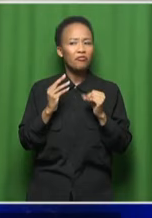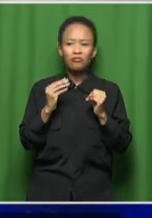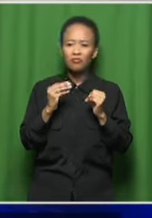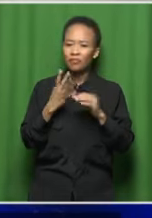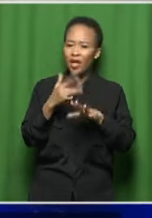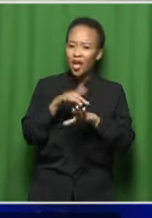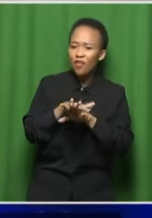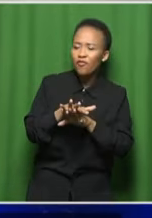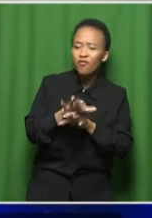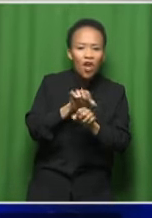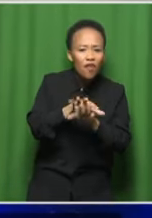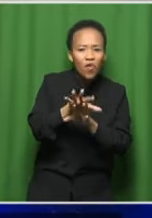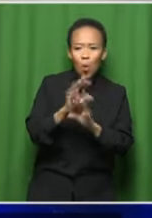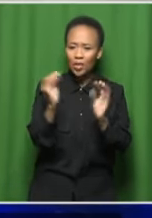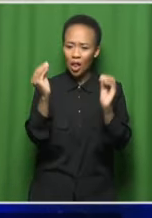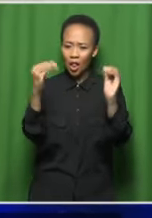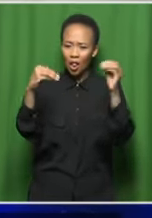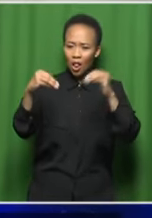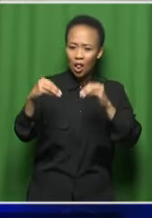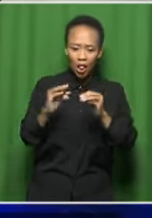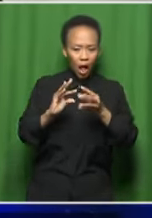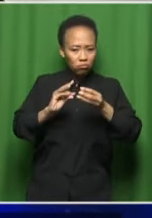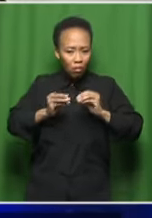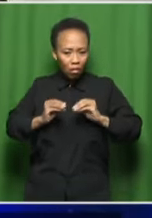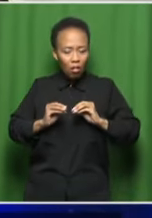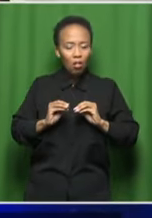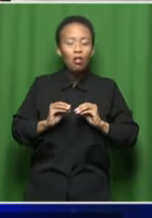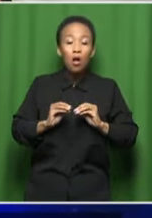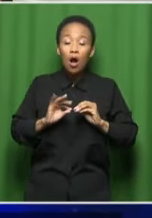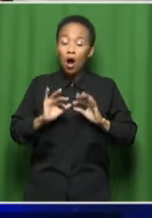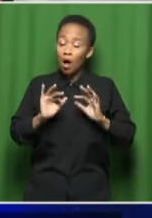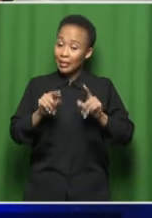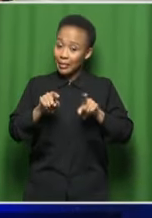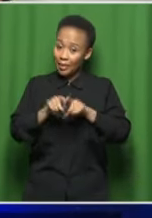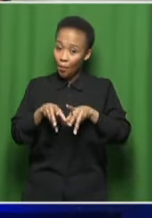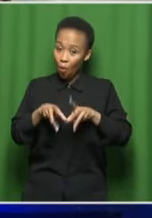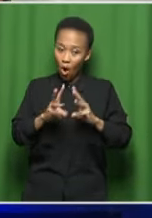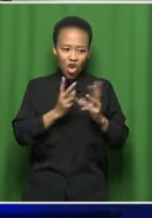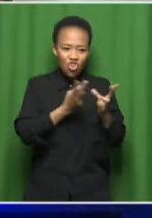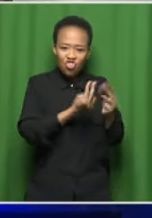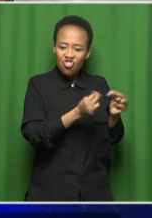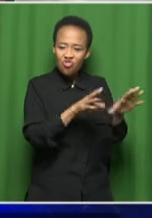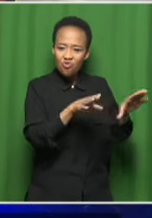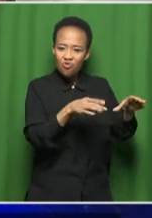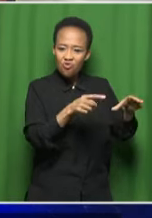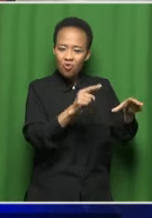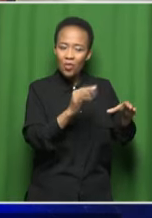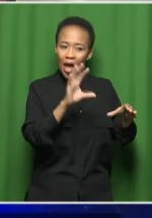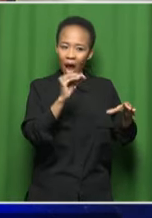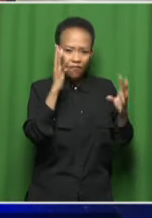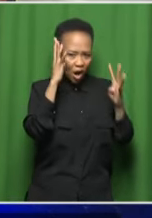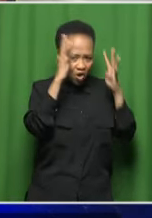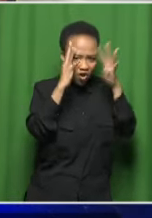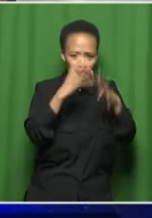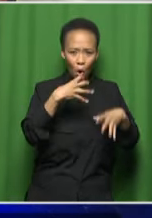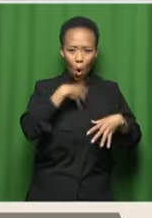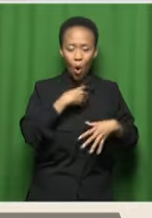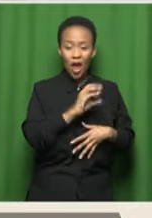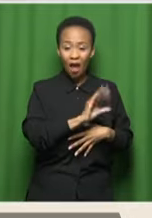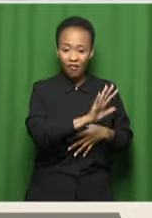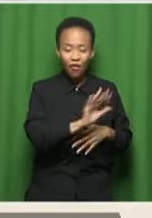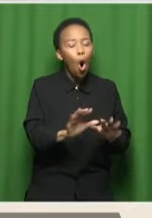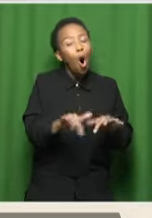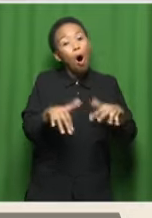influences in jazz music as per the new cats would do in terms of injecting their own creativity. Or do you think that jazz